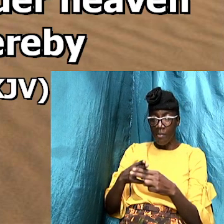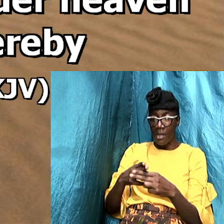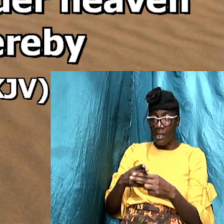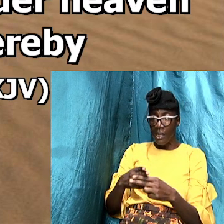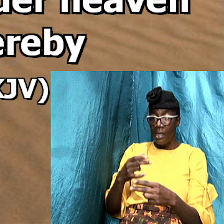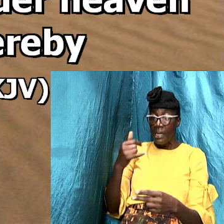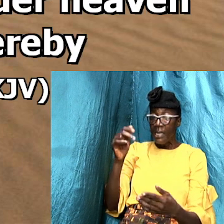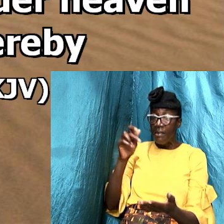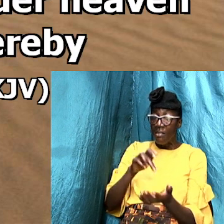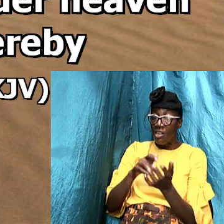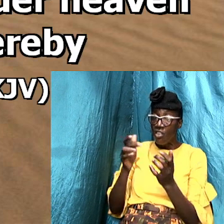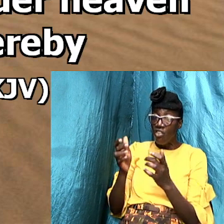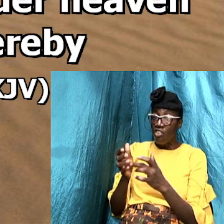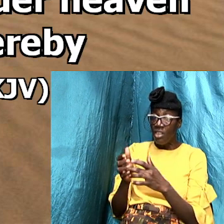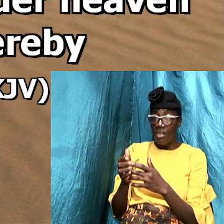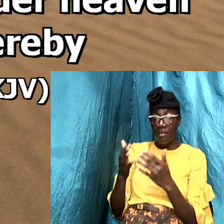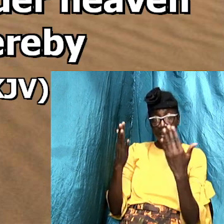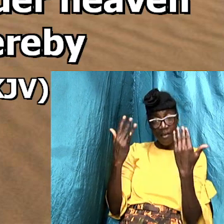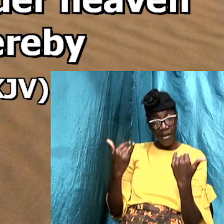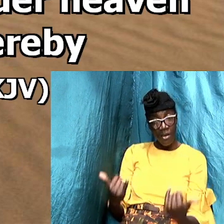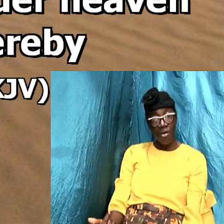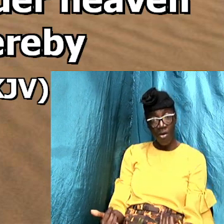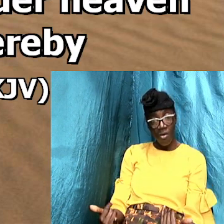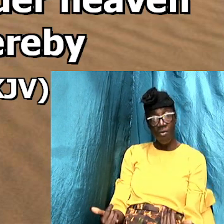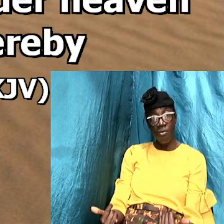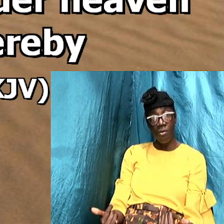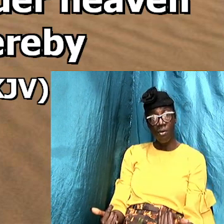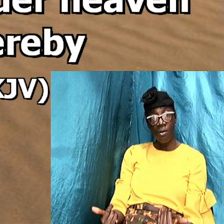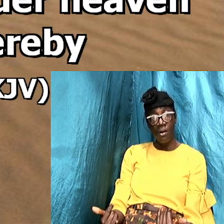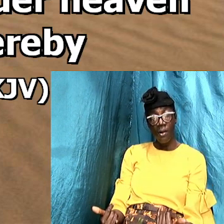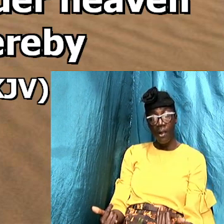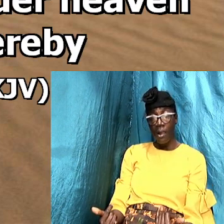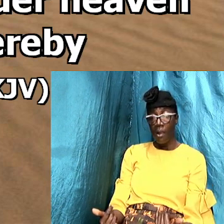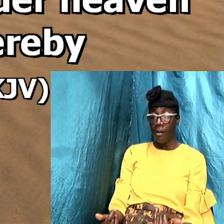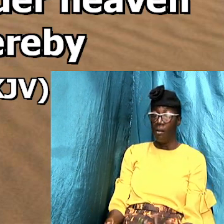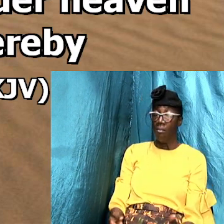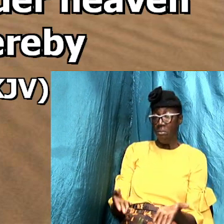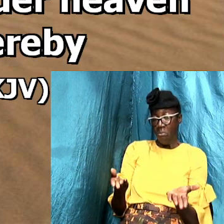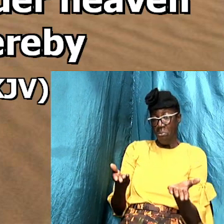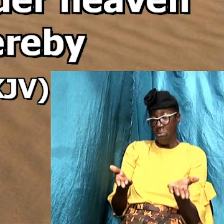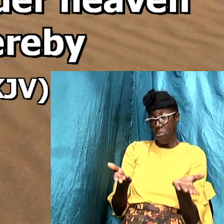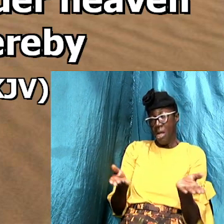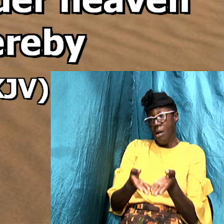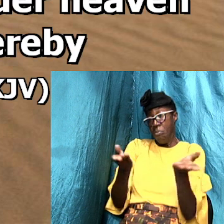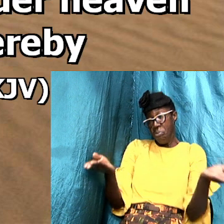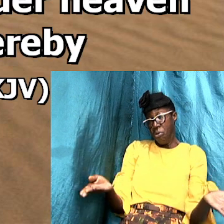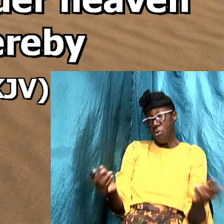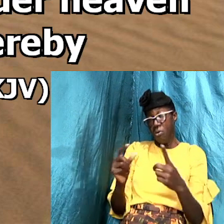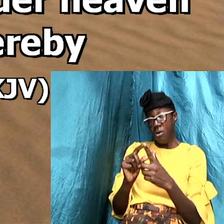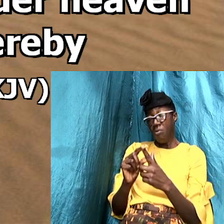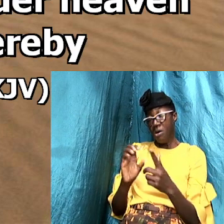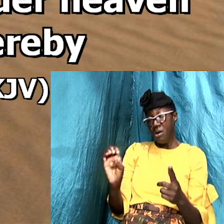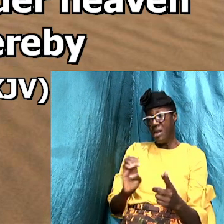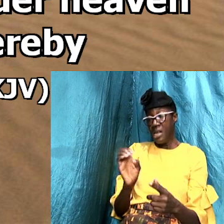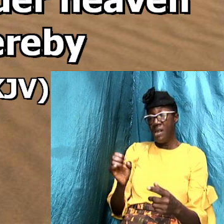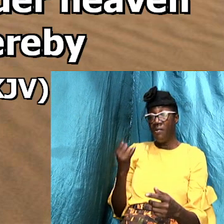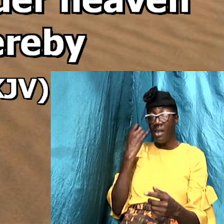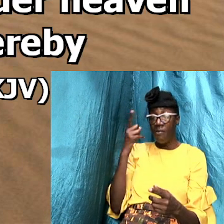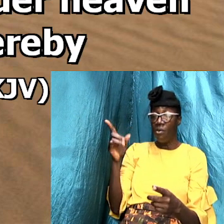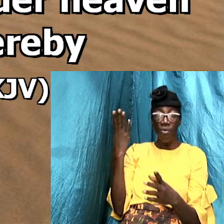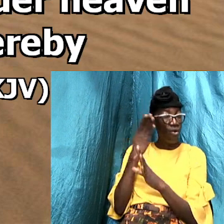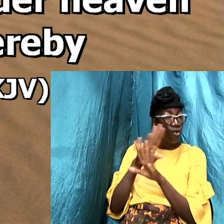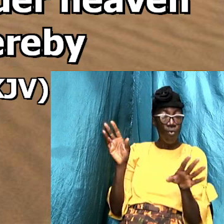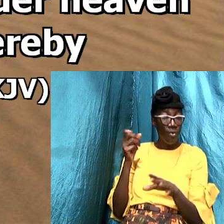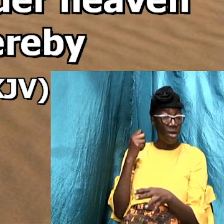now I lay out the word but even if you don't